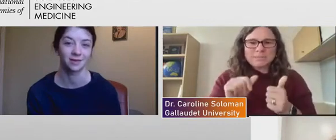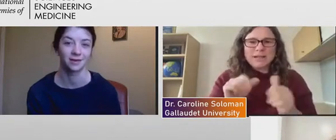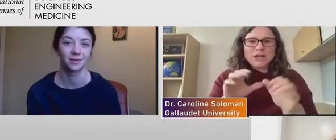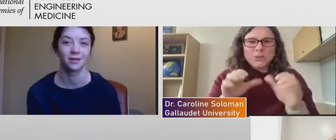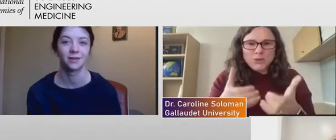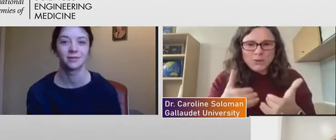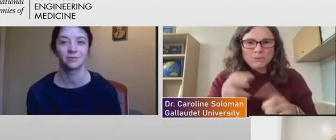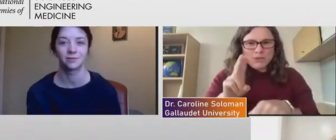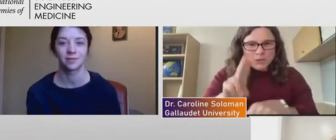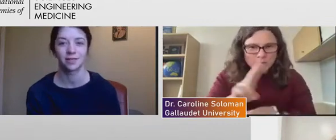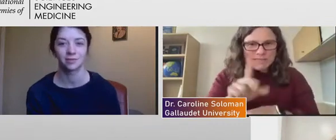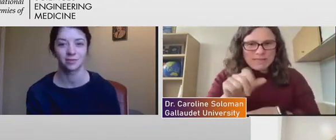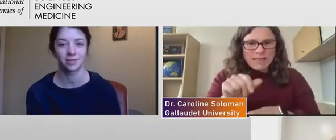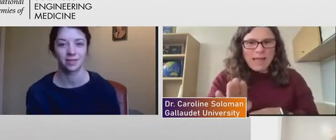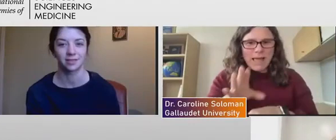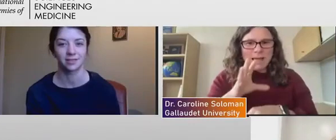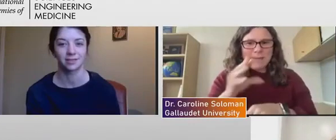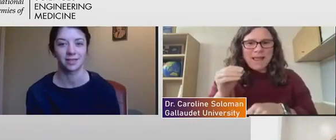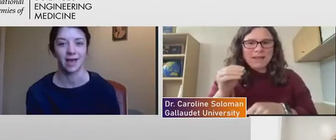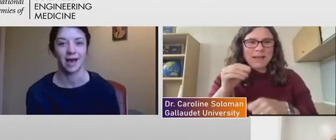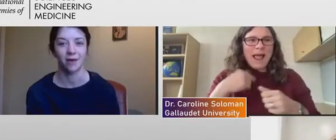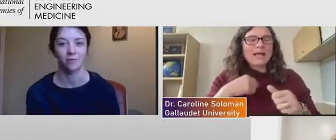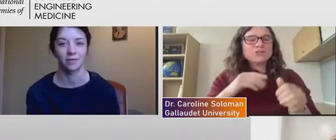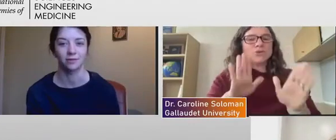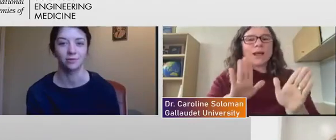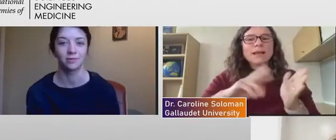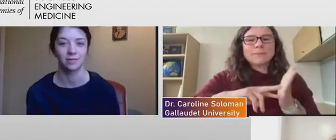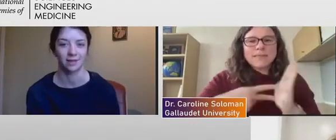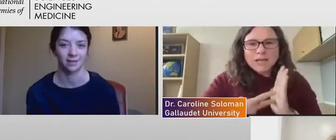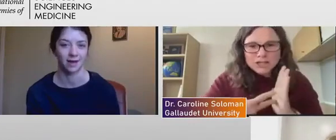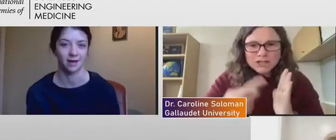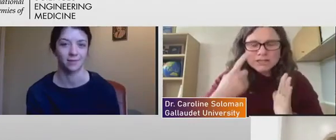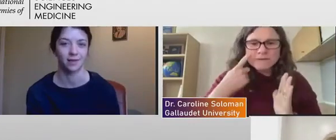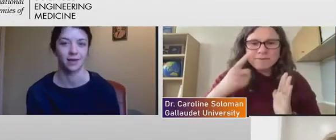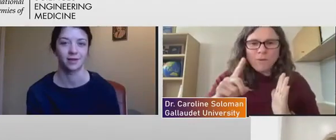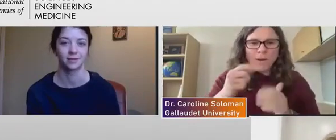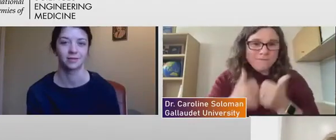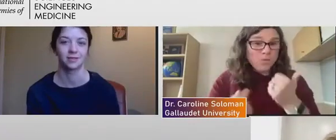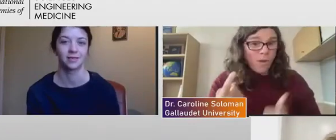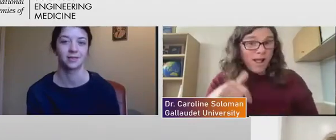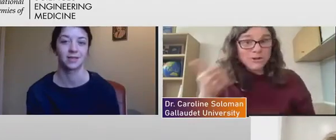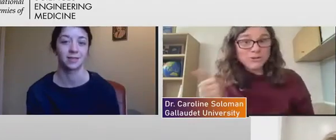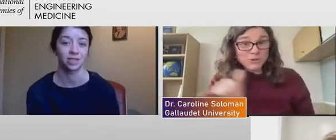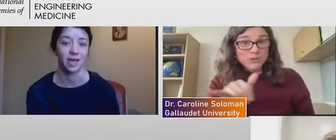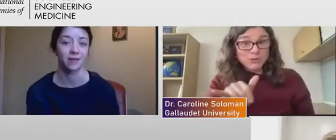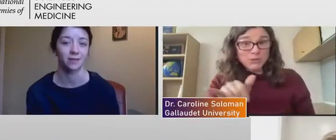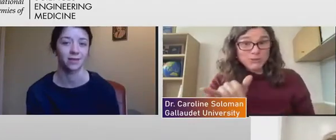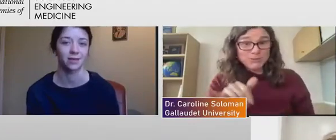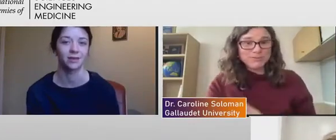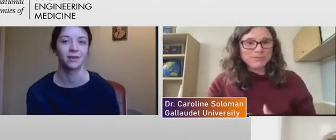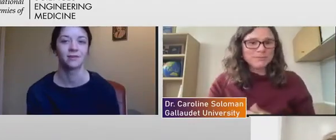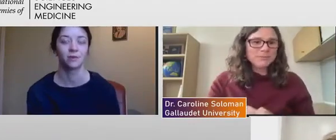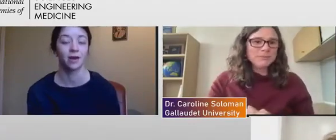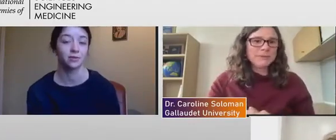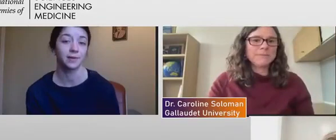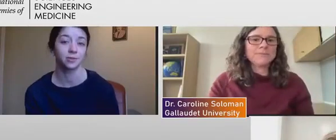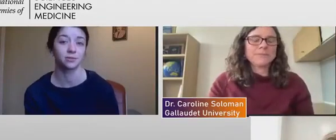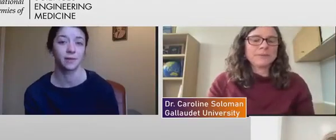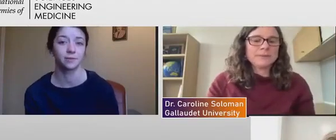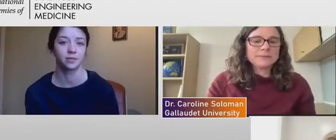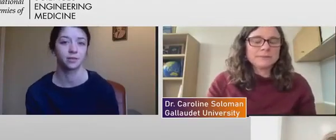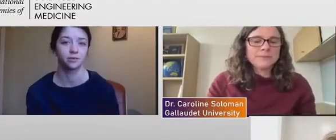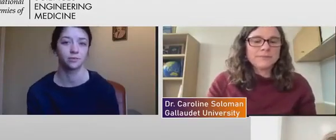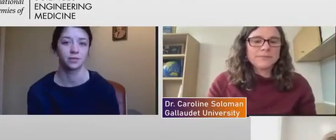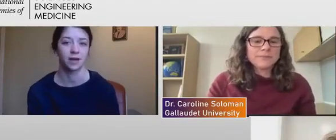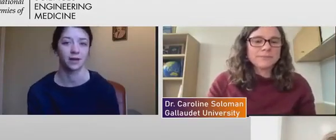professor. So it's really interesting to see how we use that lab and the intentionality for other people